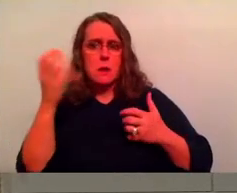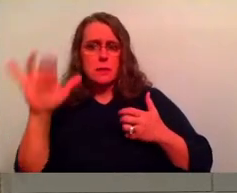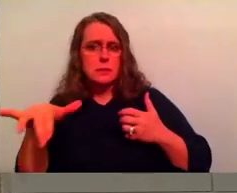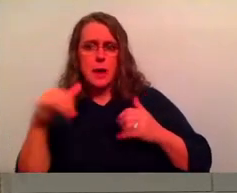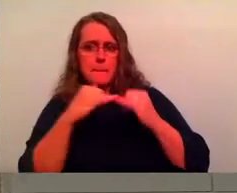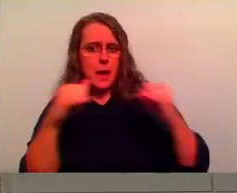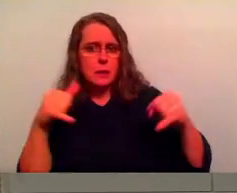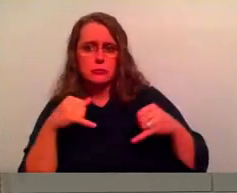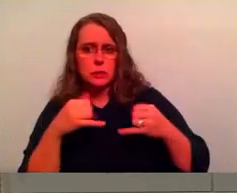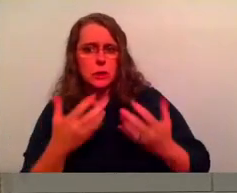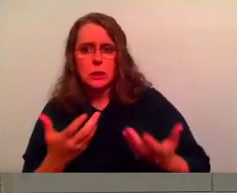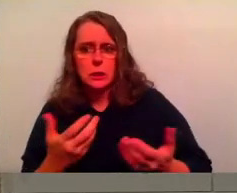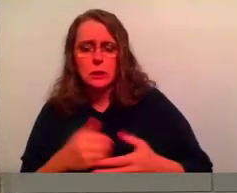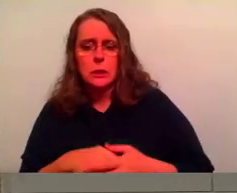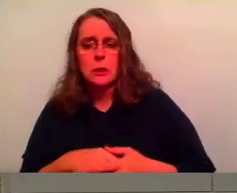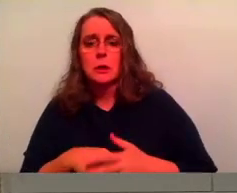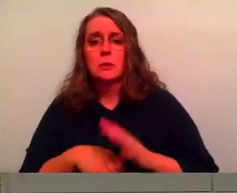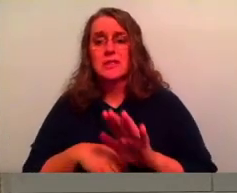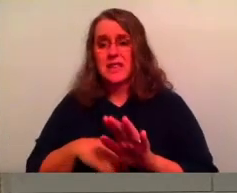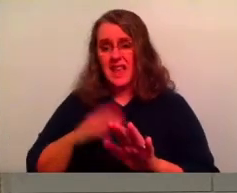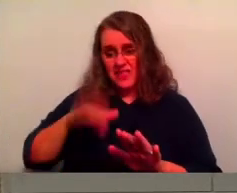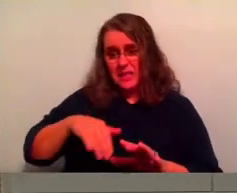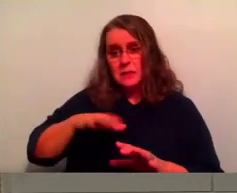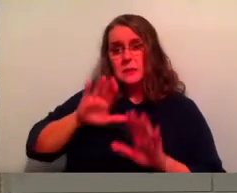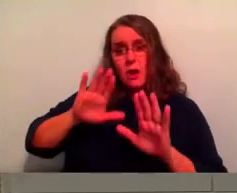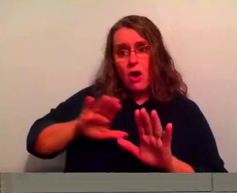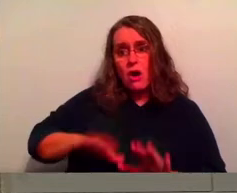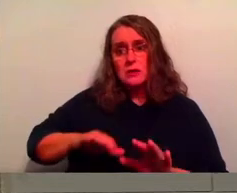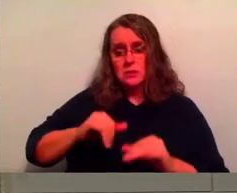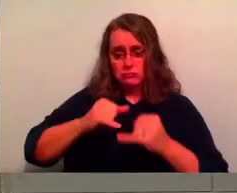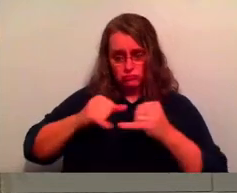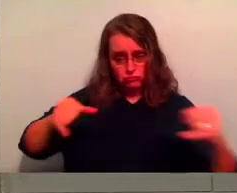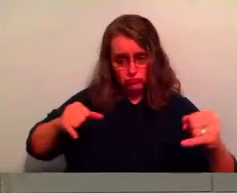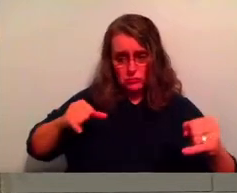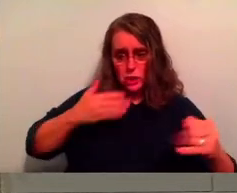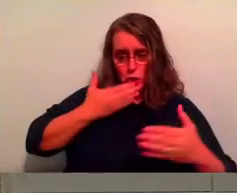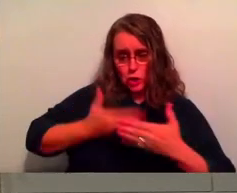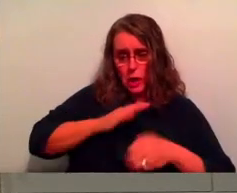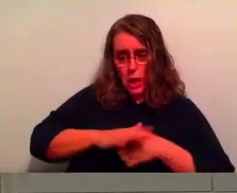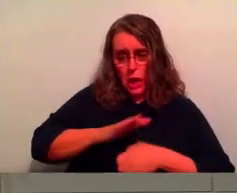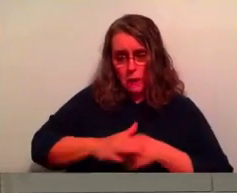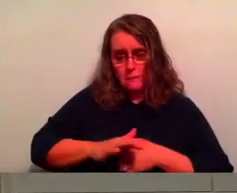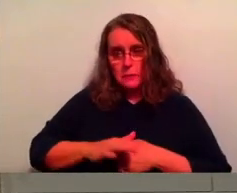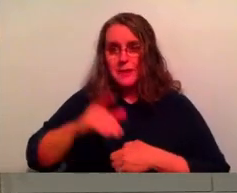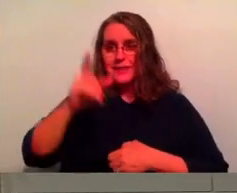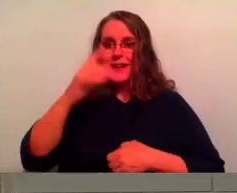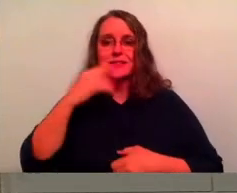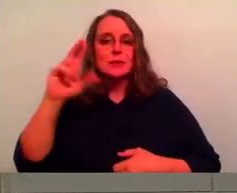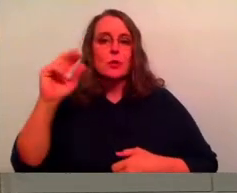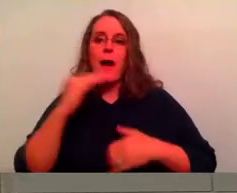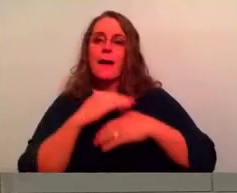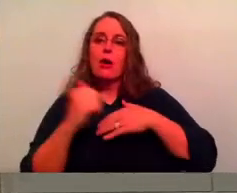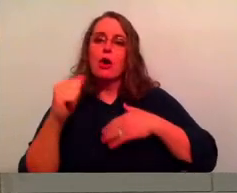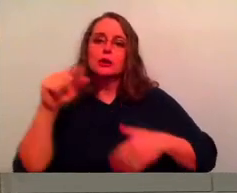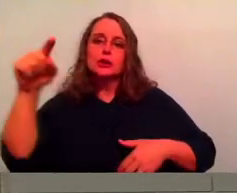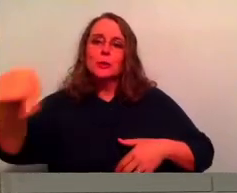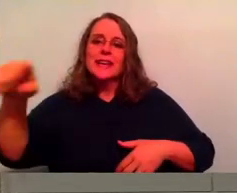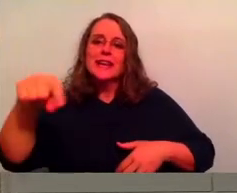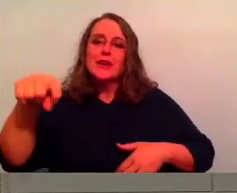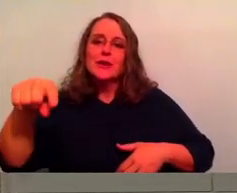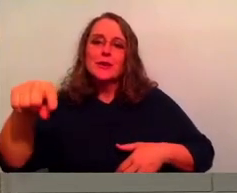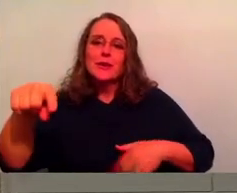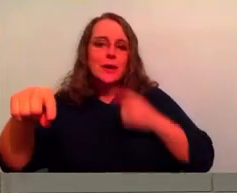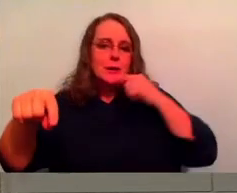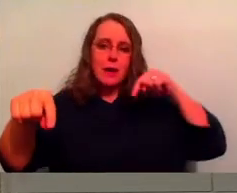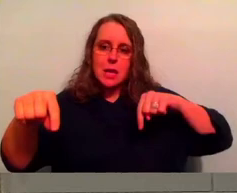where we're saying, oh, I, this is, this is great. This is good enough. And God's saying, but no, I've, actually called you all the way out here. Does that make sense? And so we're saying, oh, I'm,